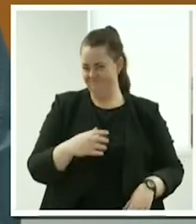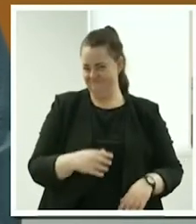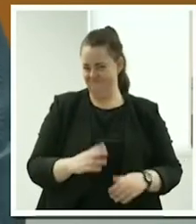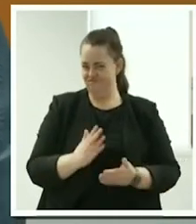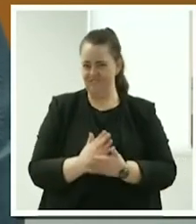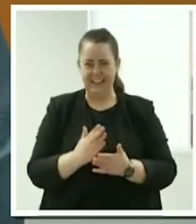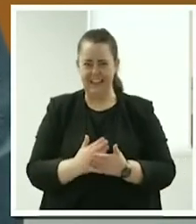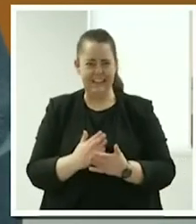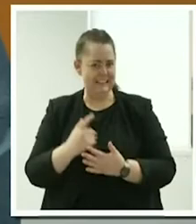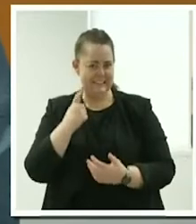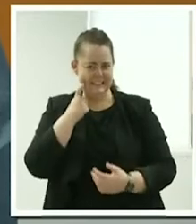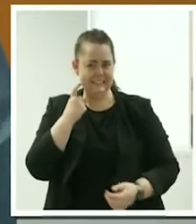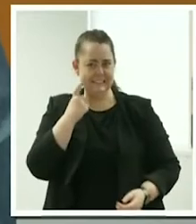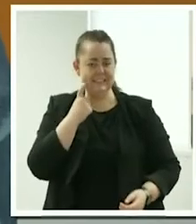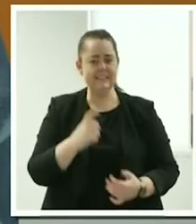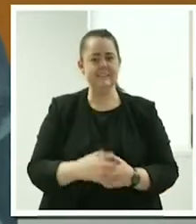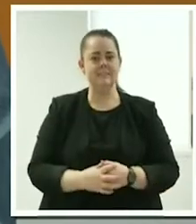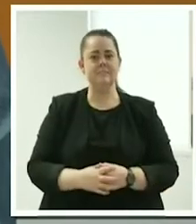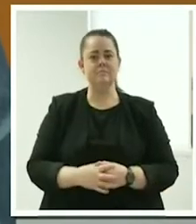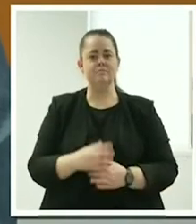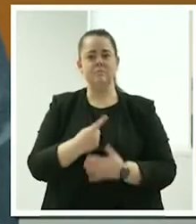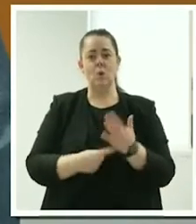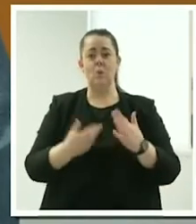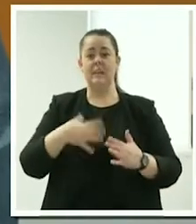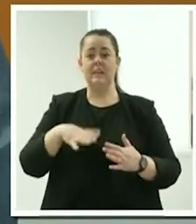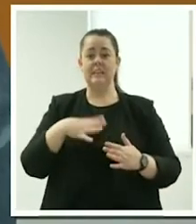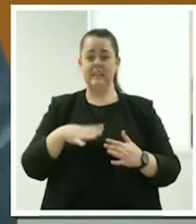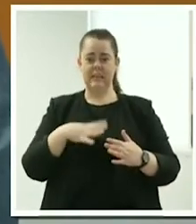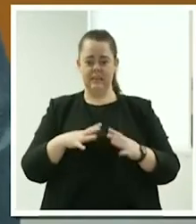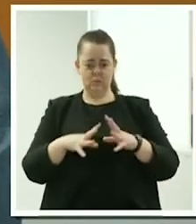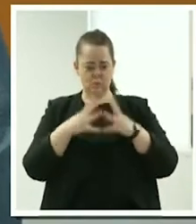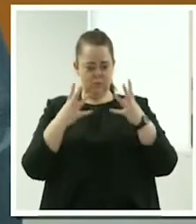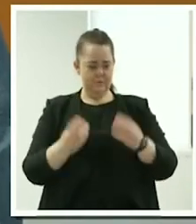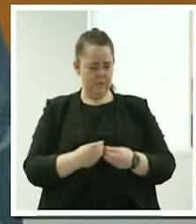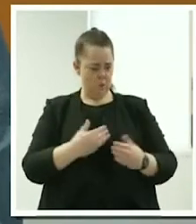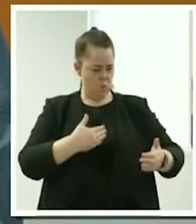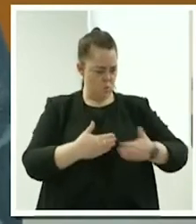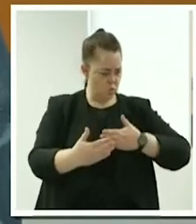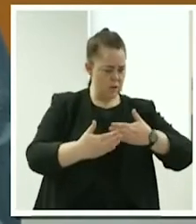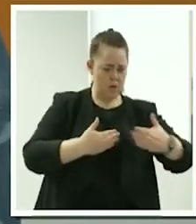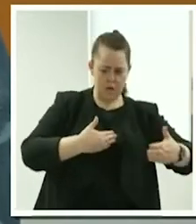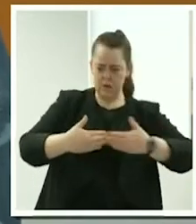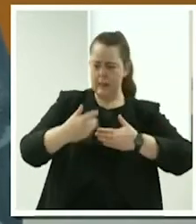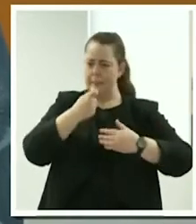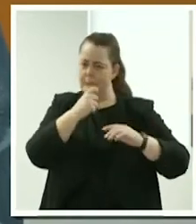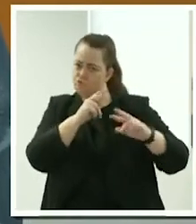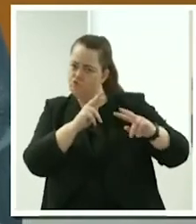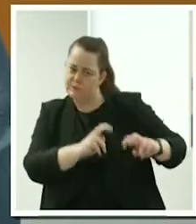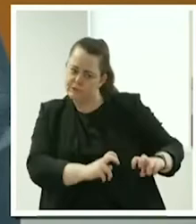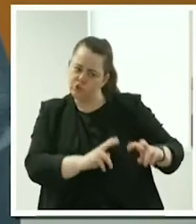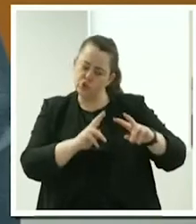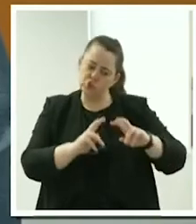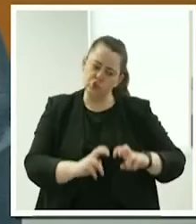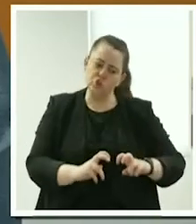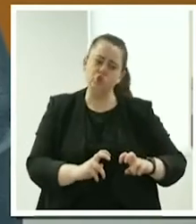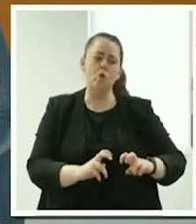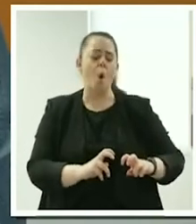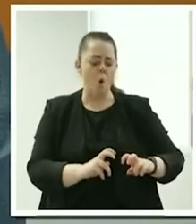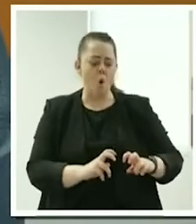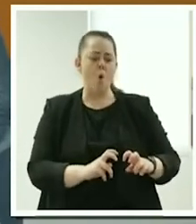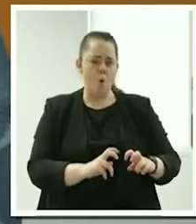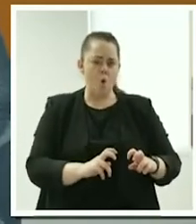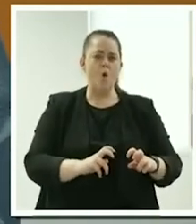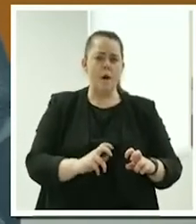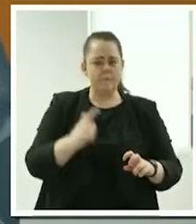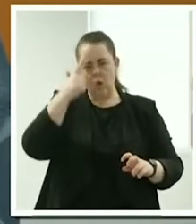just a matter of being able to put your ducks all in a row, I suppose, do research, talk about